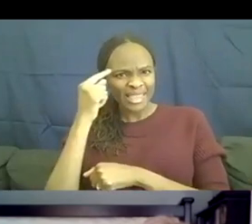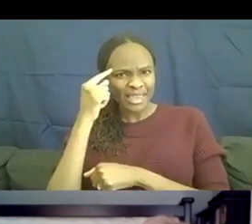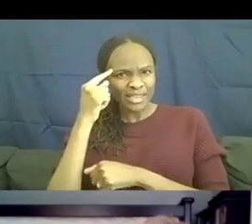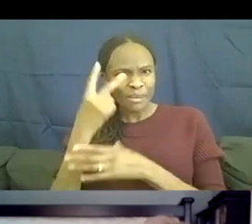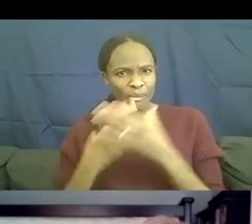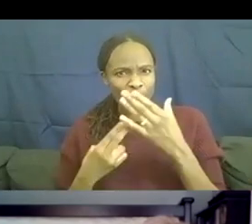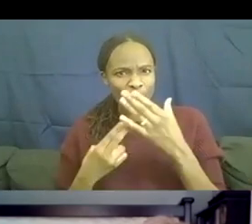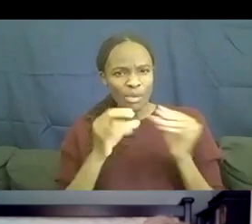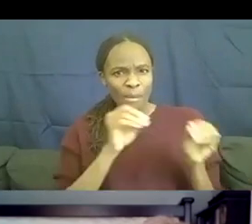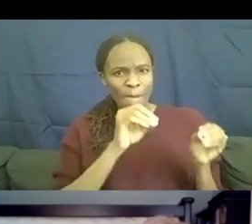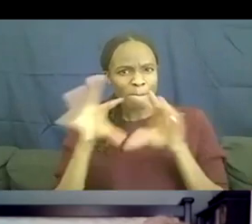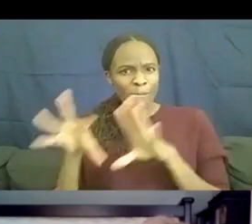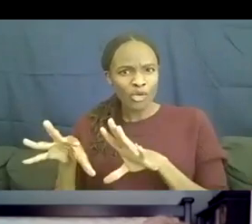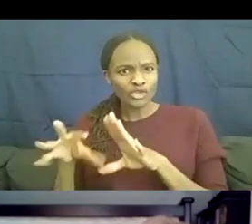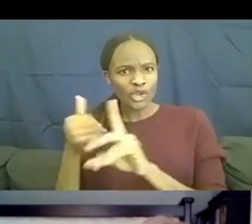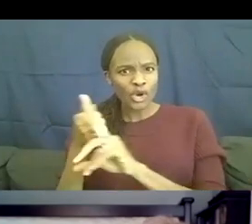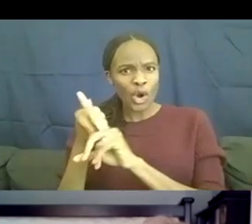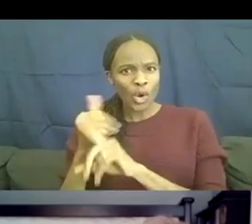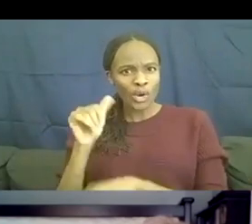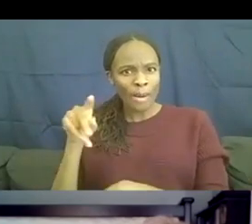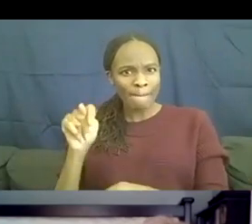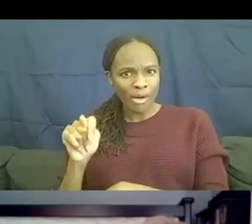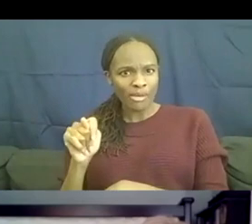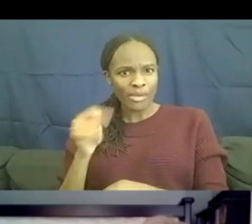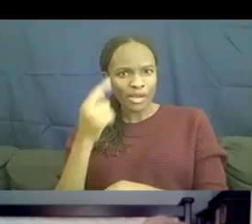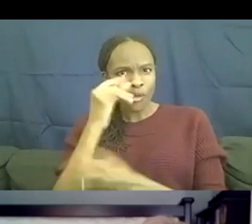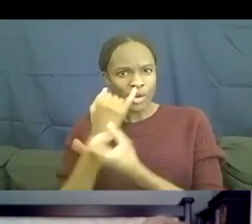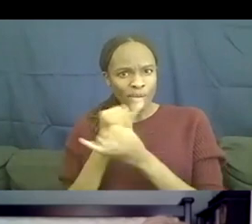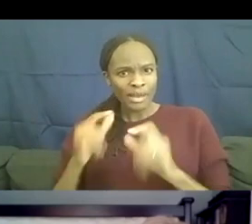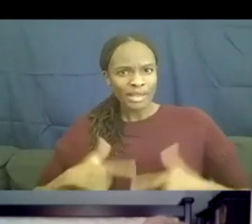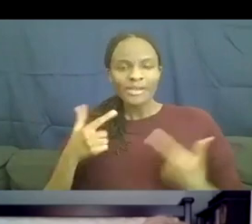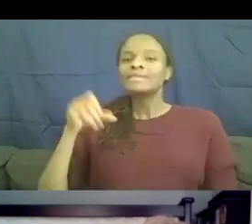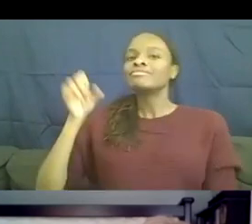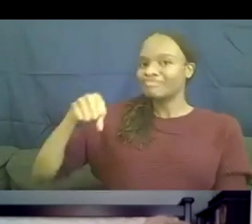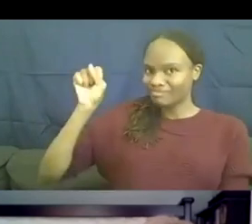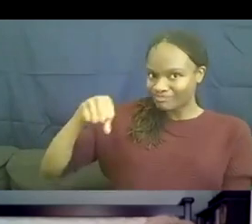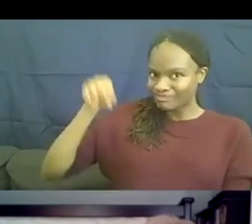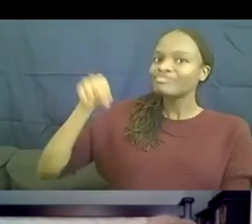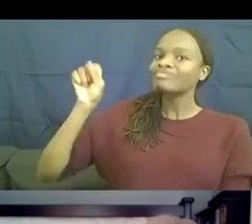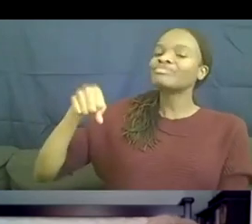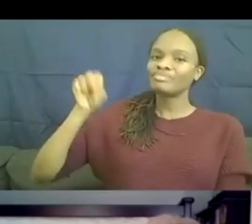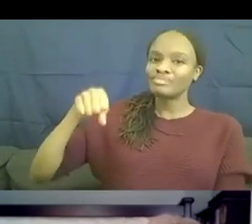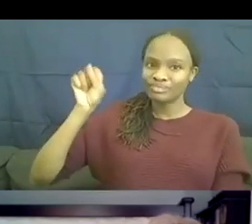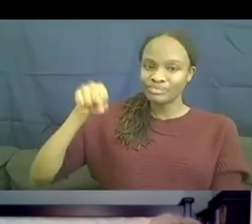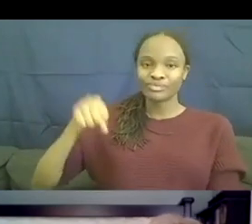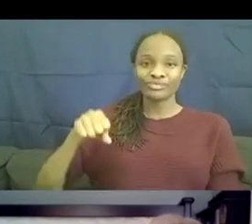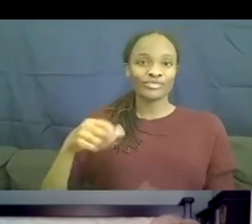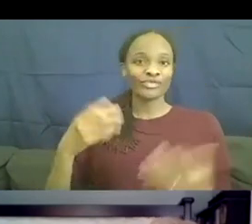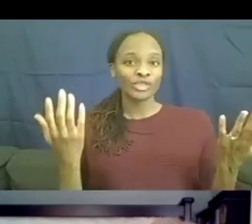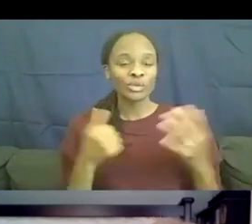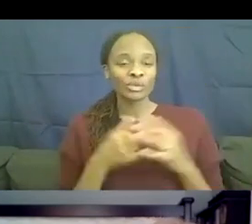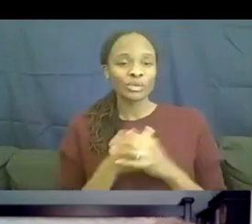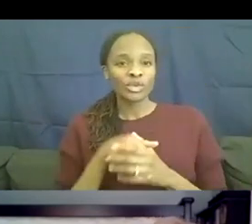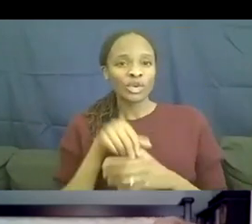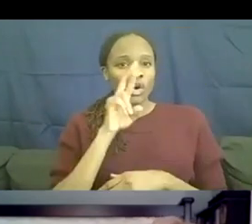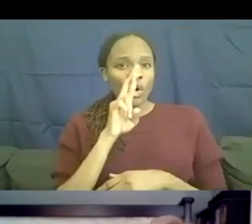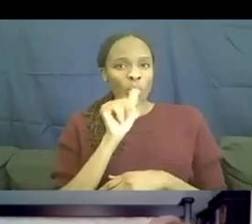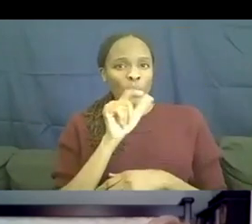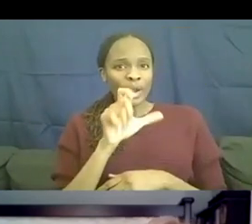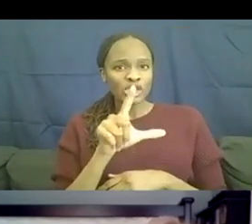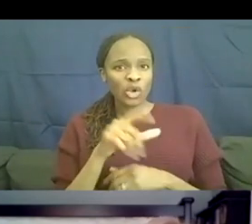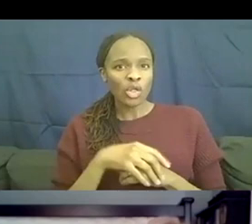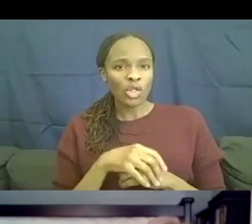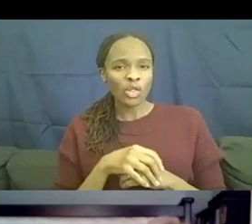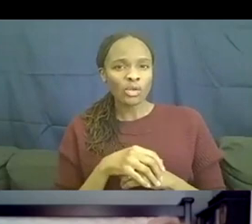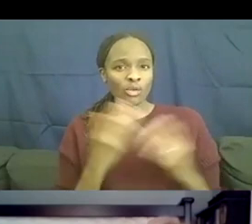their own apartment to try out independent living? Yes. Yes. Yes. And what did you got, uh, Rachel, um, what